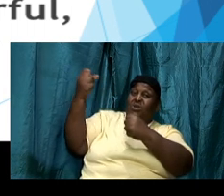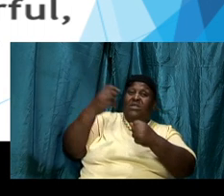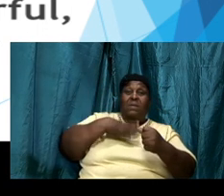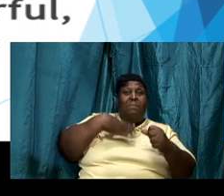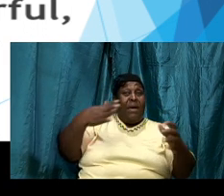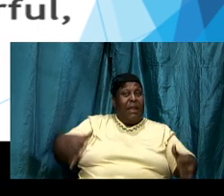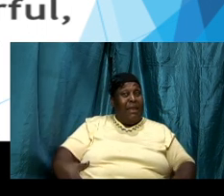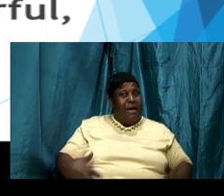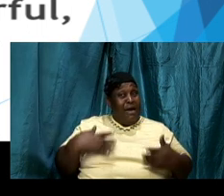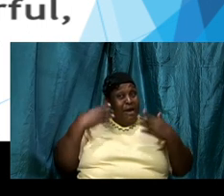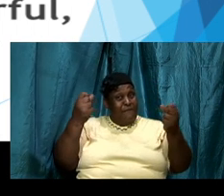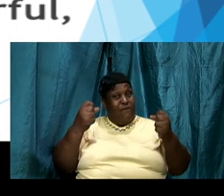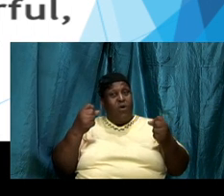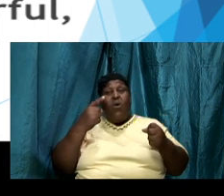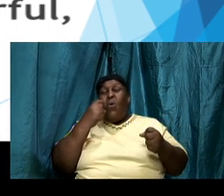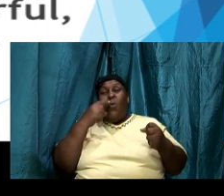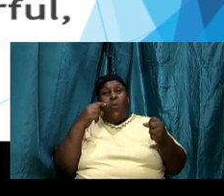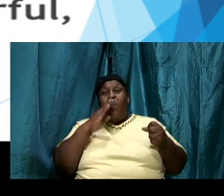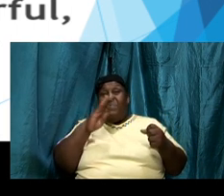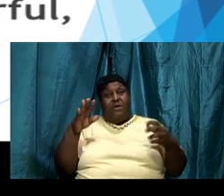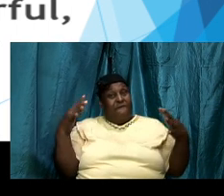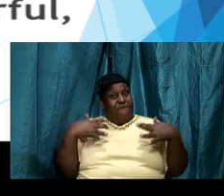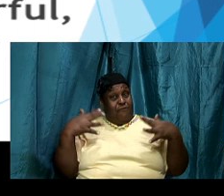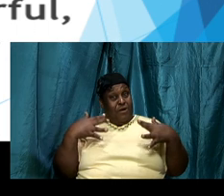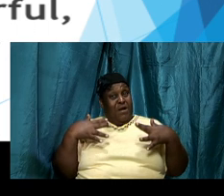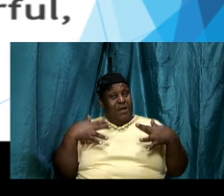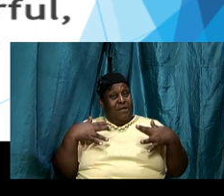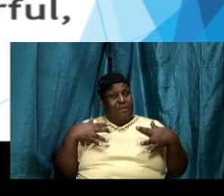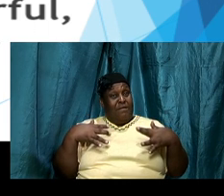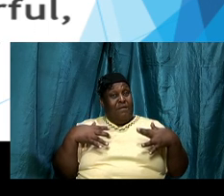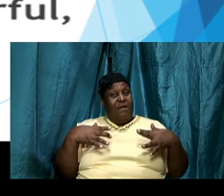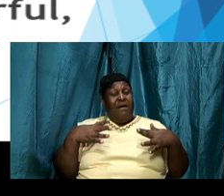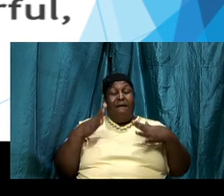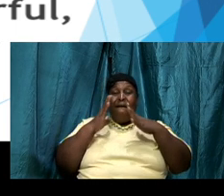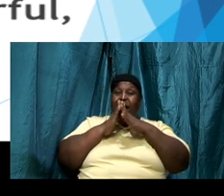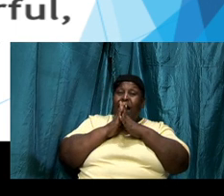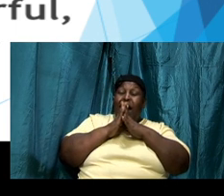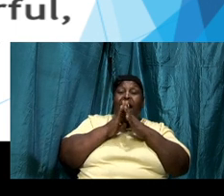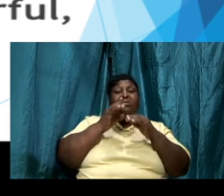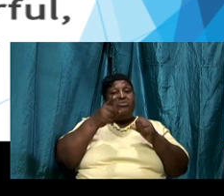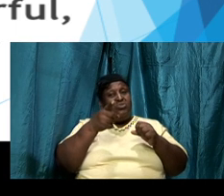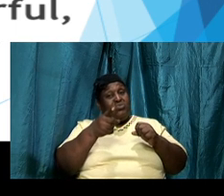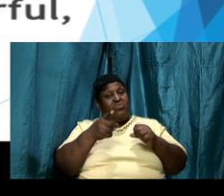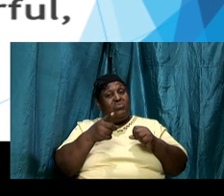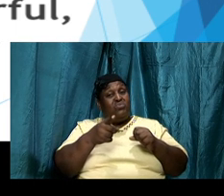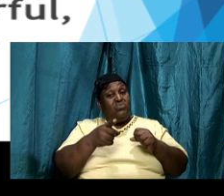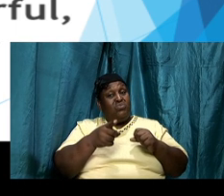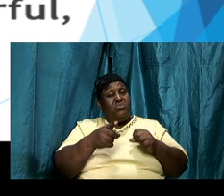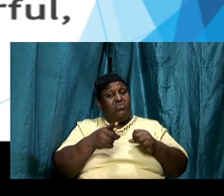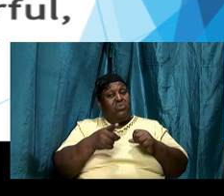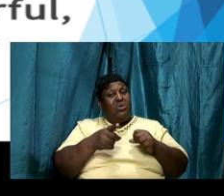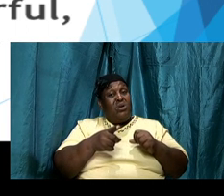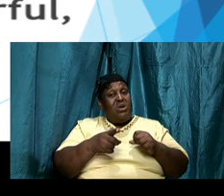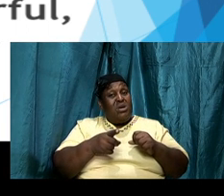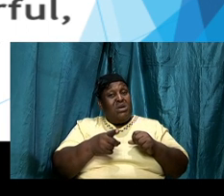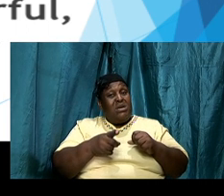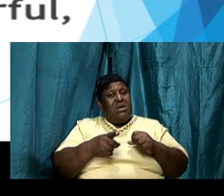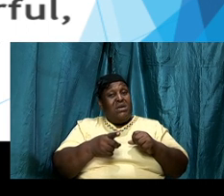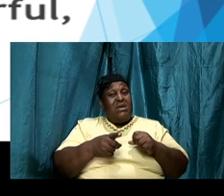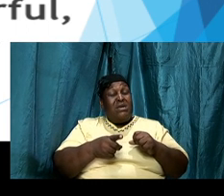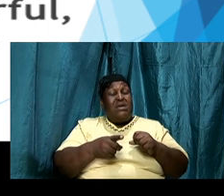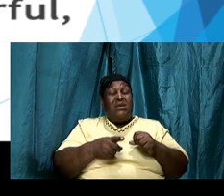I literally ask us saints of God in the project that we are doing in this little